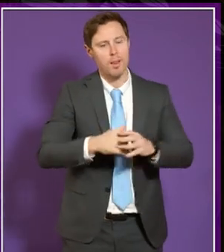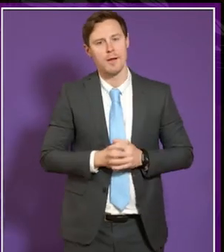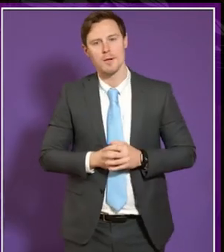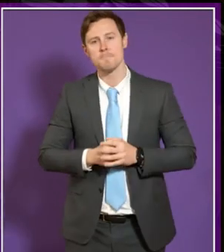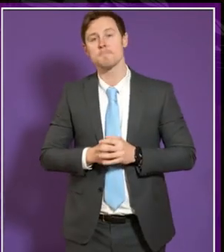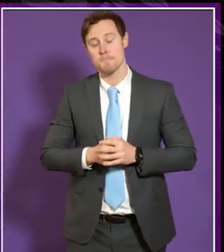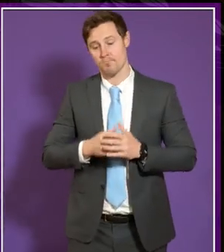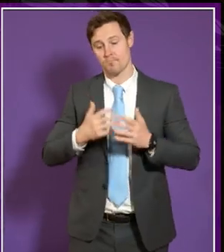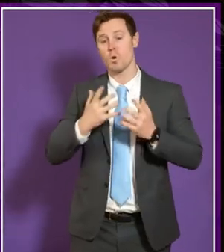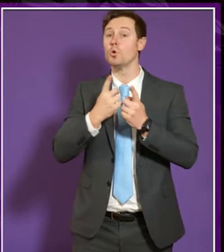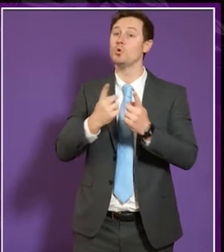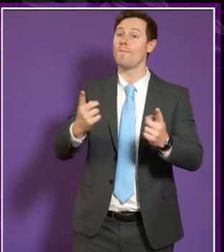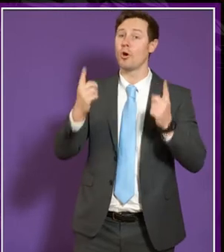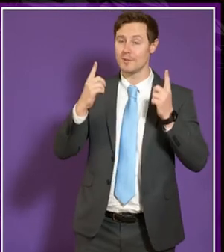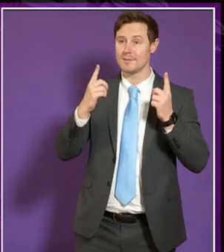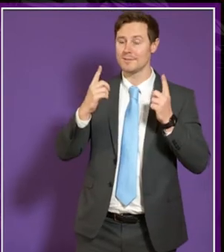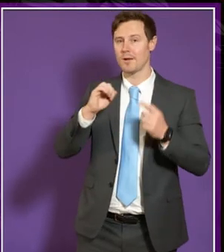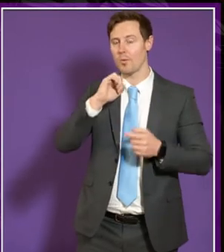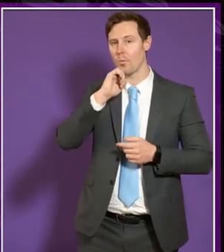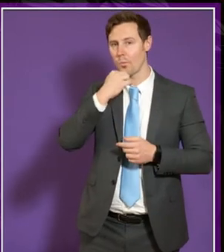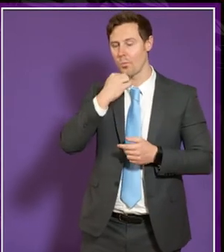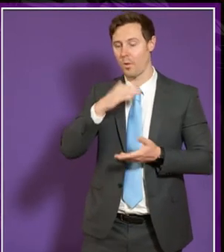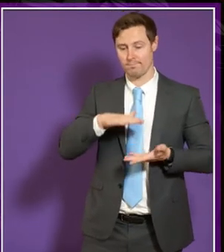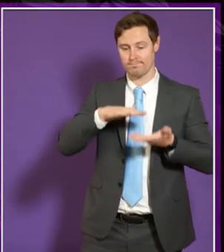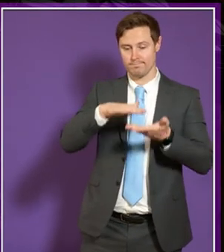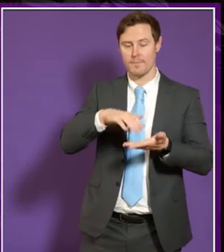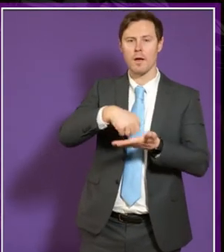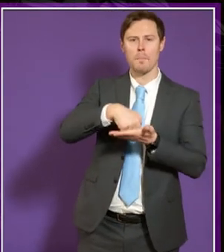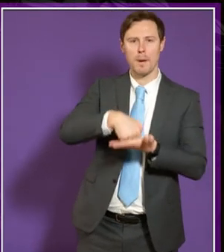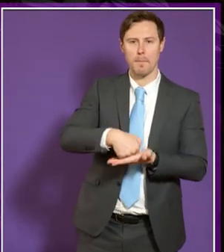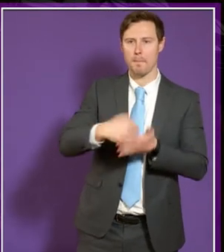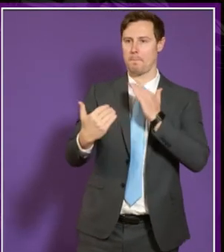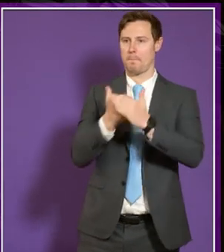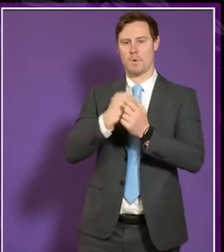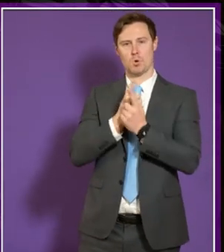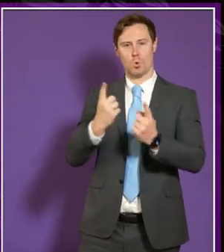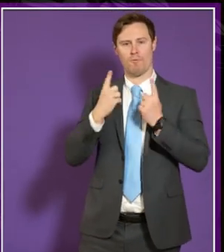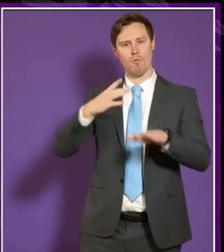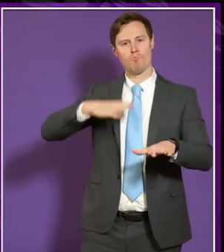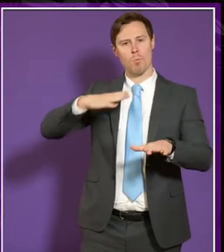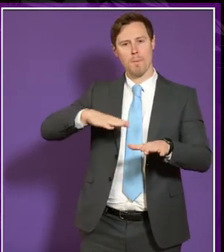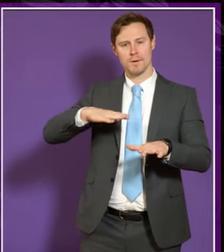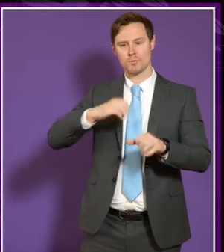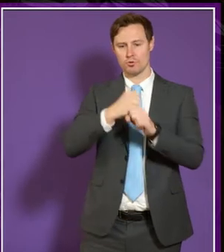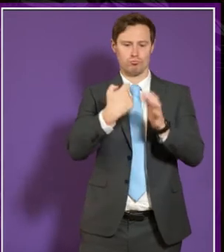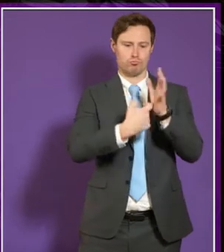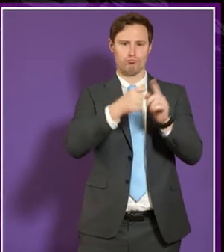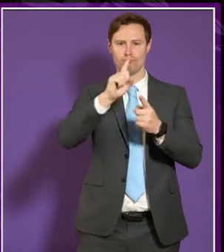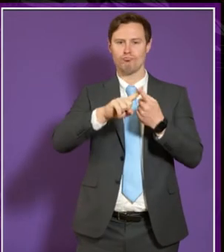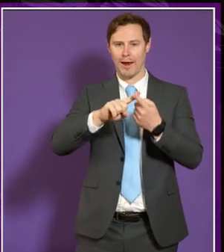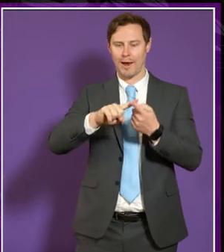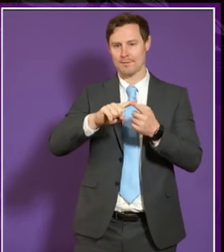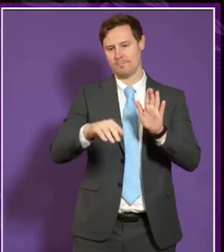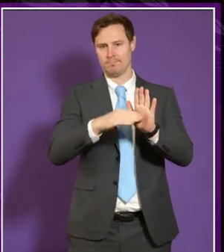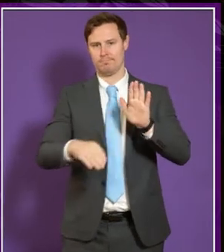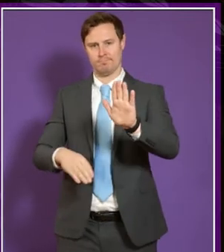universities will present their minimum entry requirements um that's looking to give an indication of kind of what you